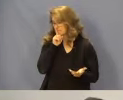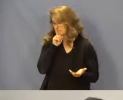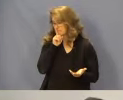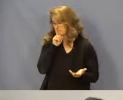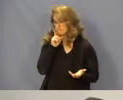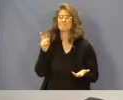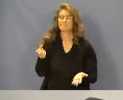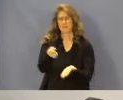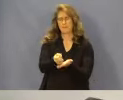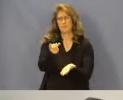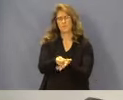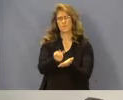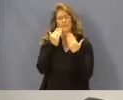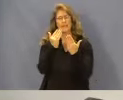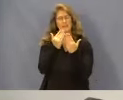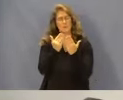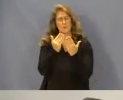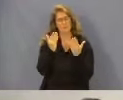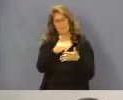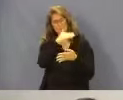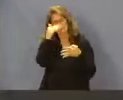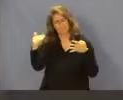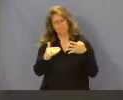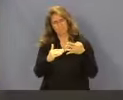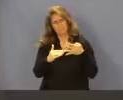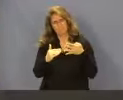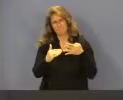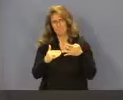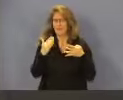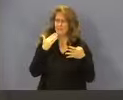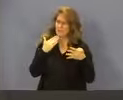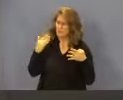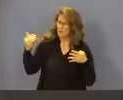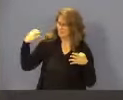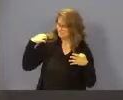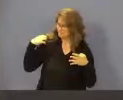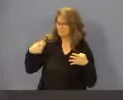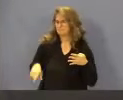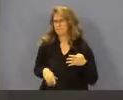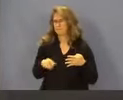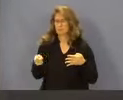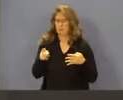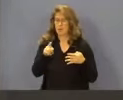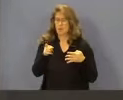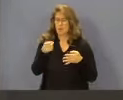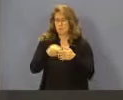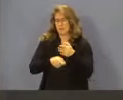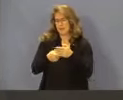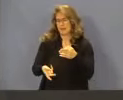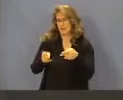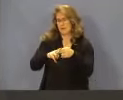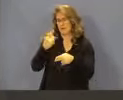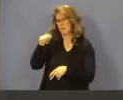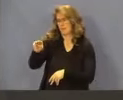It is approved, Brian. Thank you very much. You may move to your next item. Thank you, Mr. Chair. The next item is rate increases for